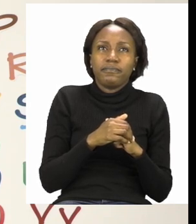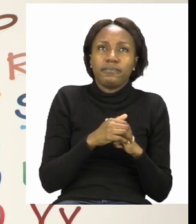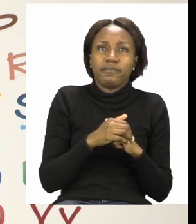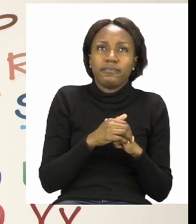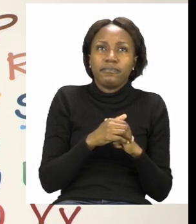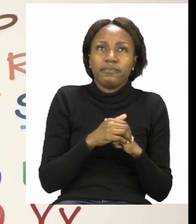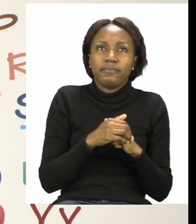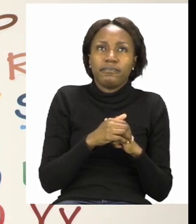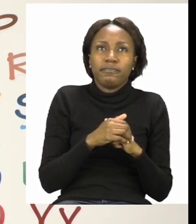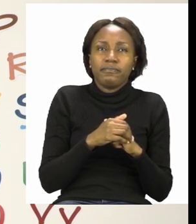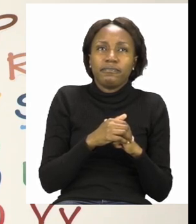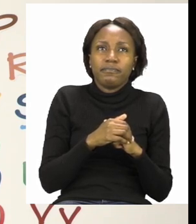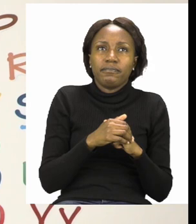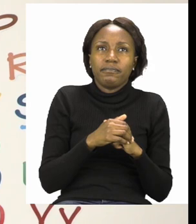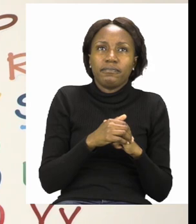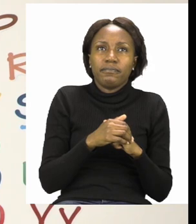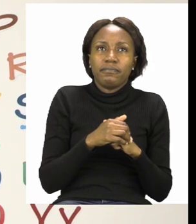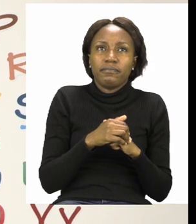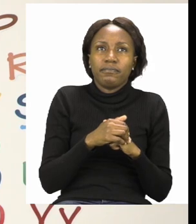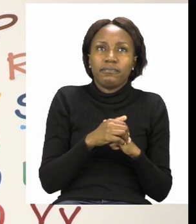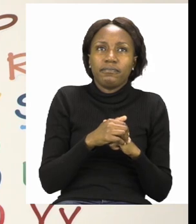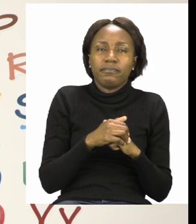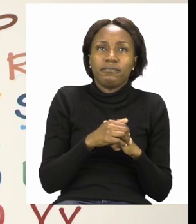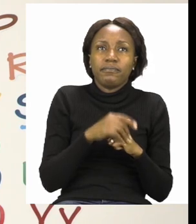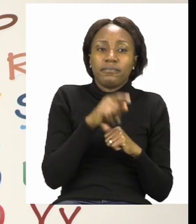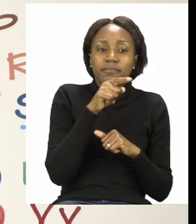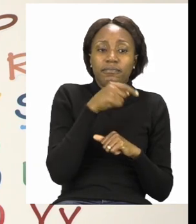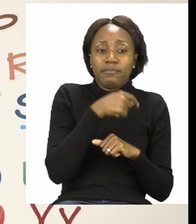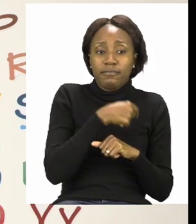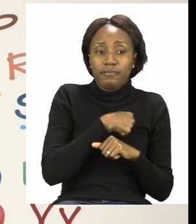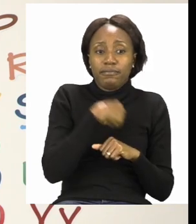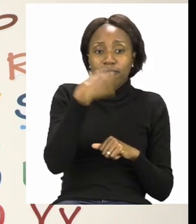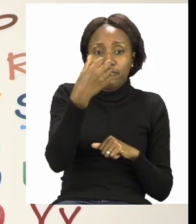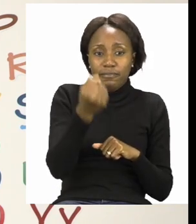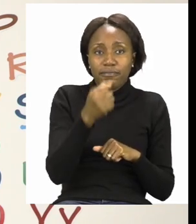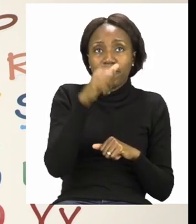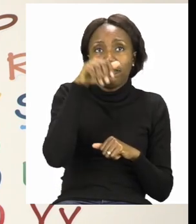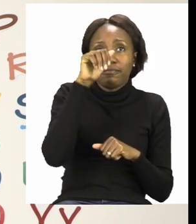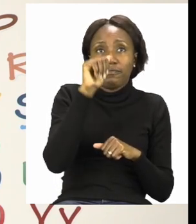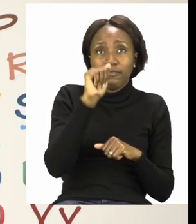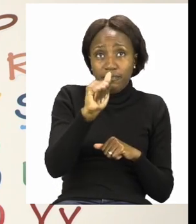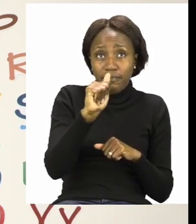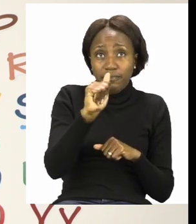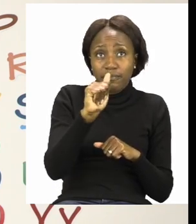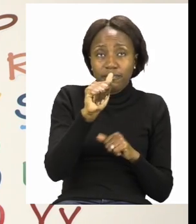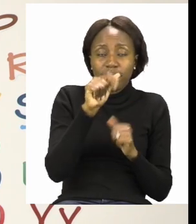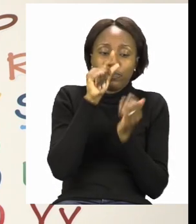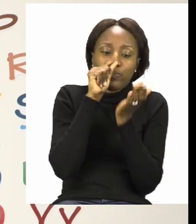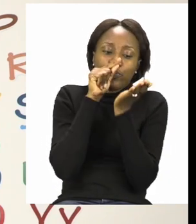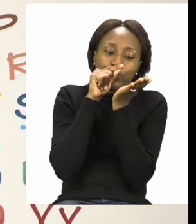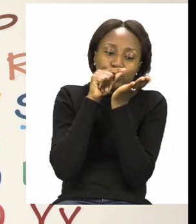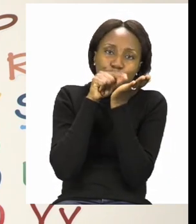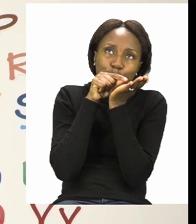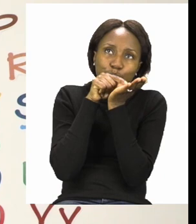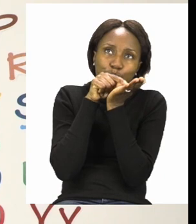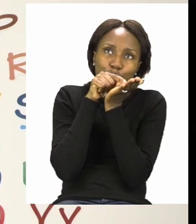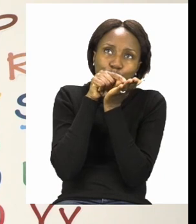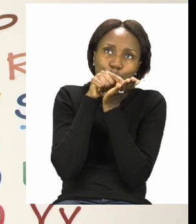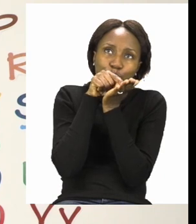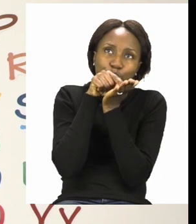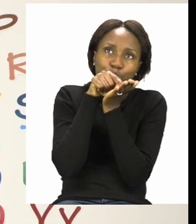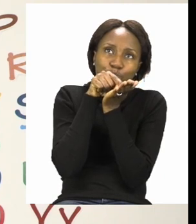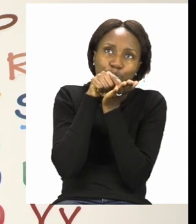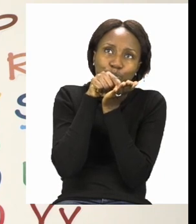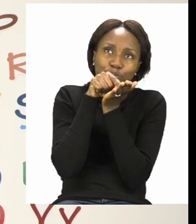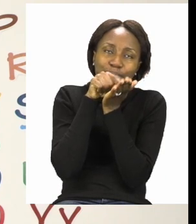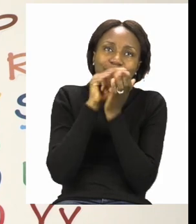Good. Now, we have she has a. The next one that we're going to write is the